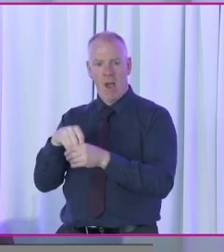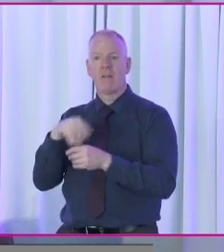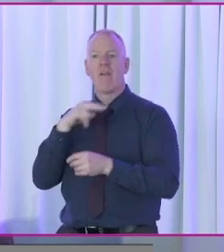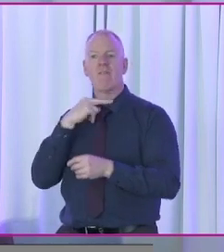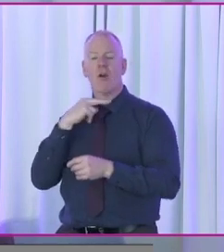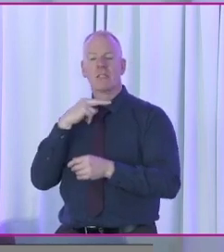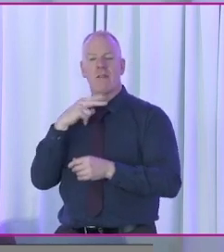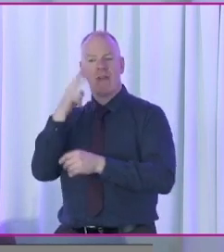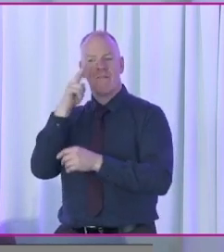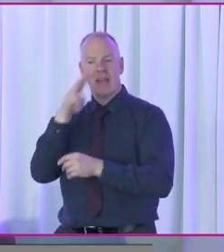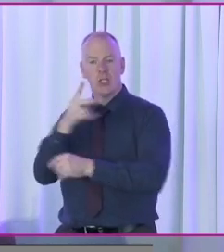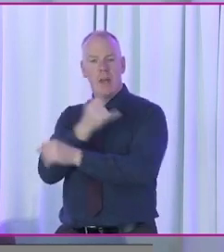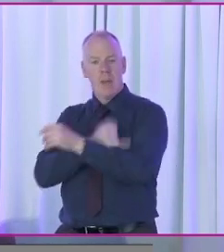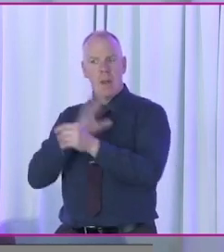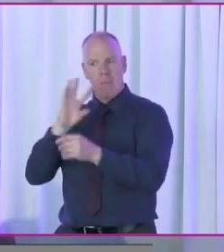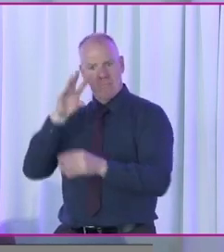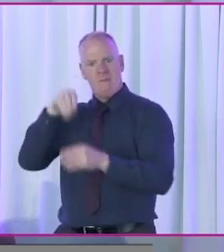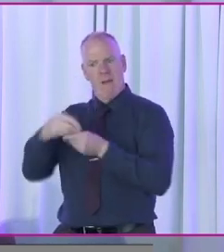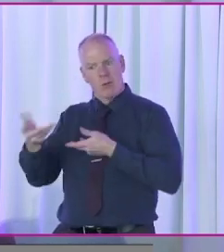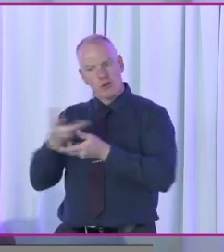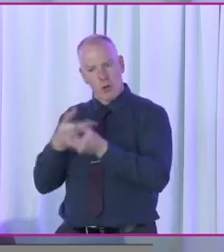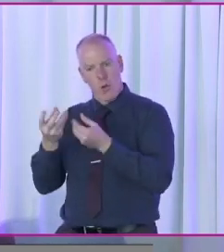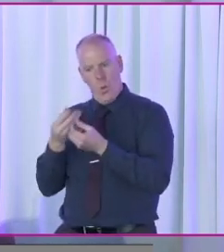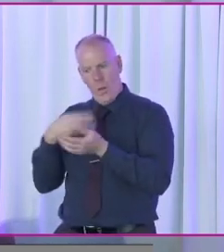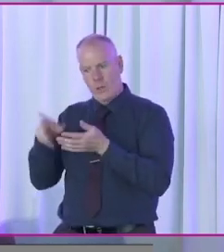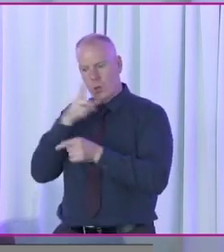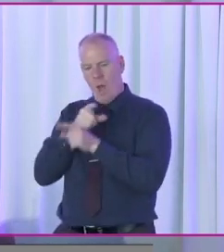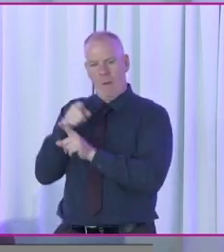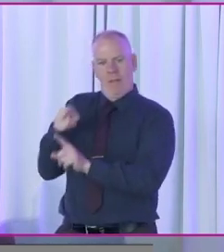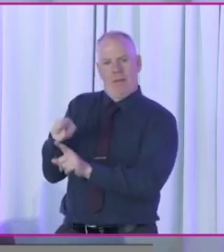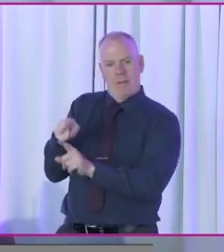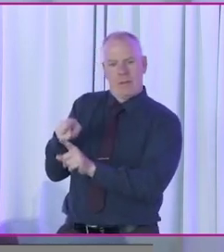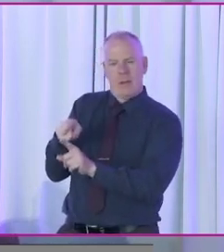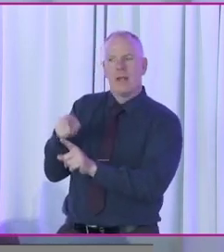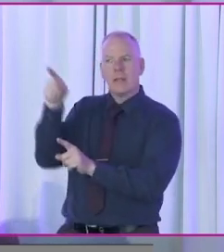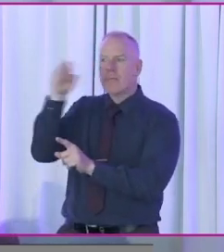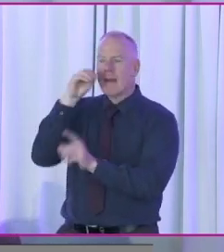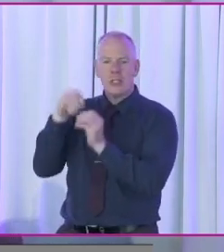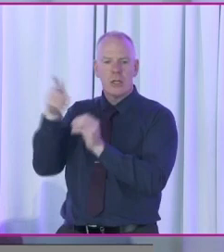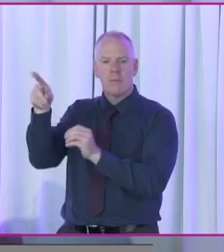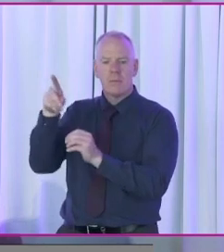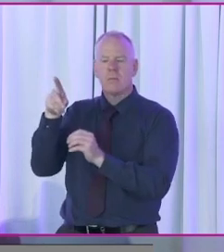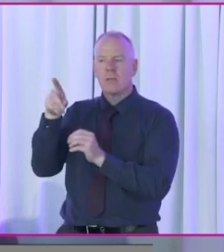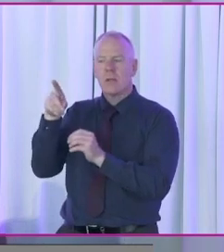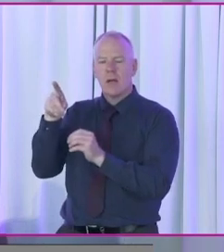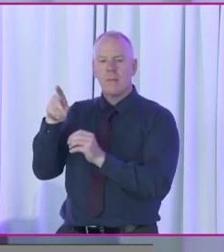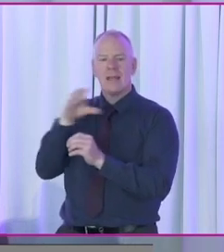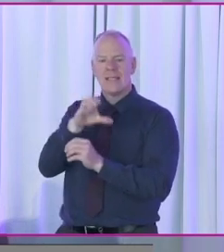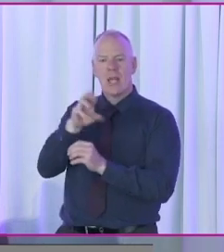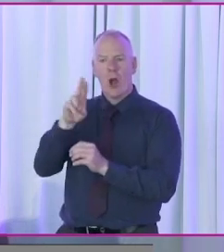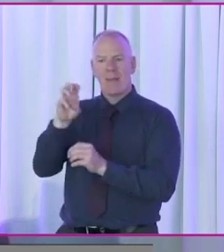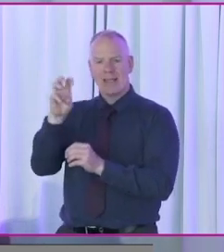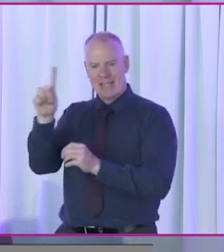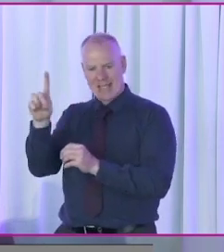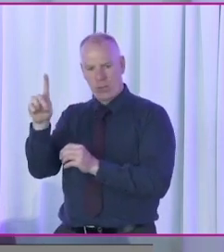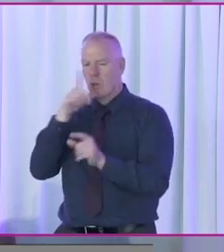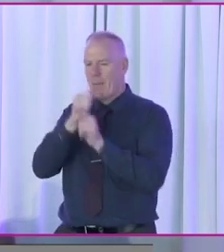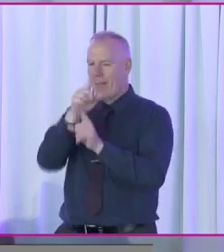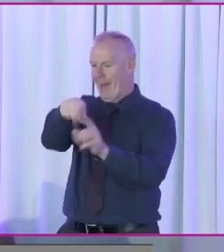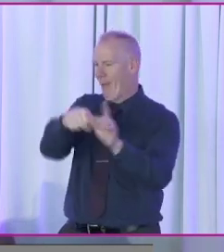of Vision Impairment, has to be consulted with. He didn't mention that, he didn't know that, but the CRPD, we'll get to that later.